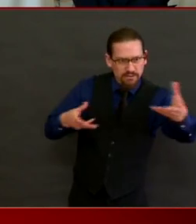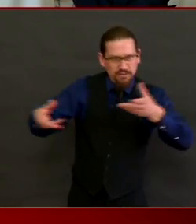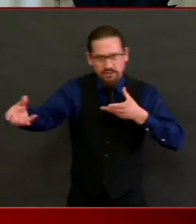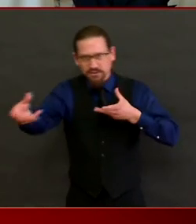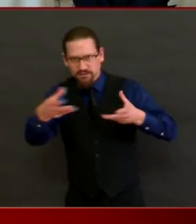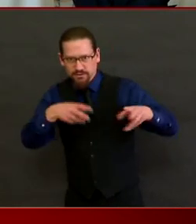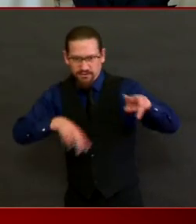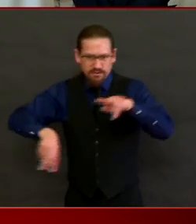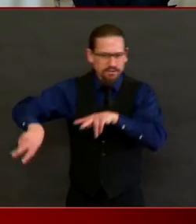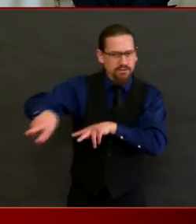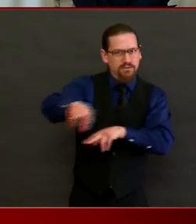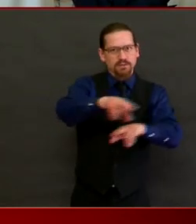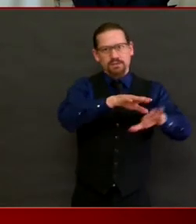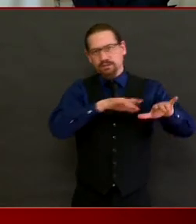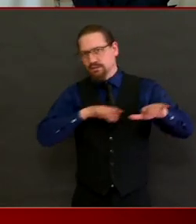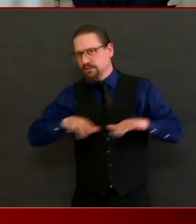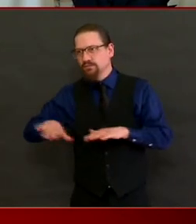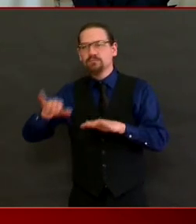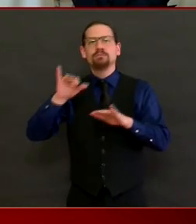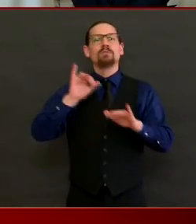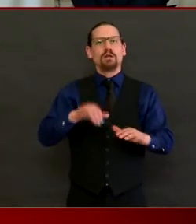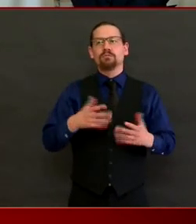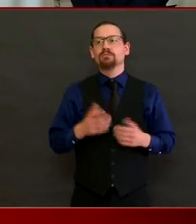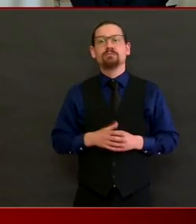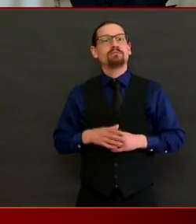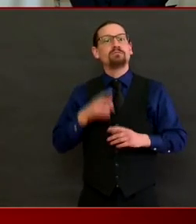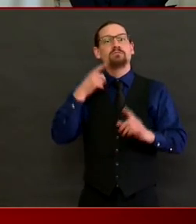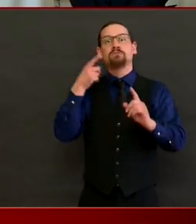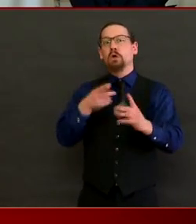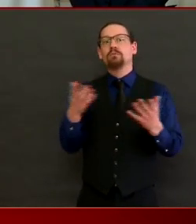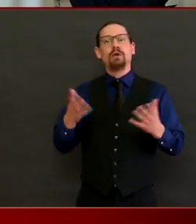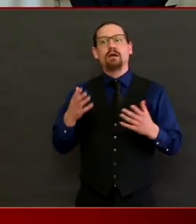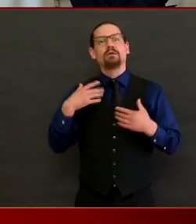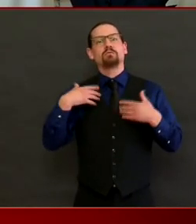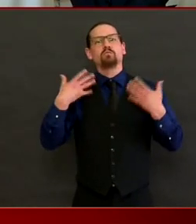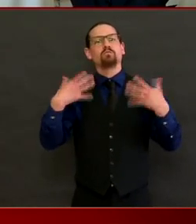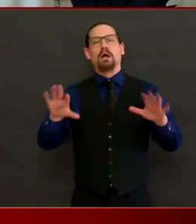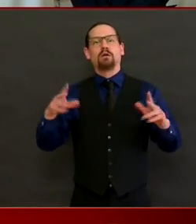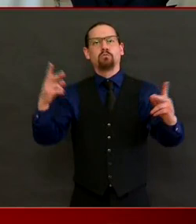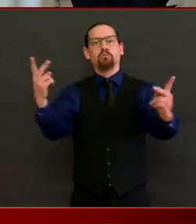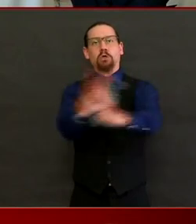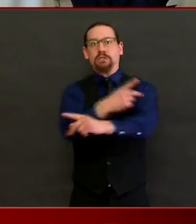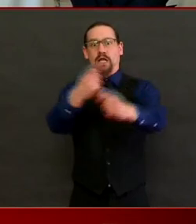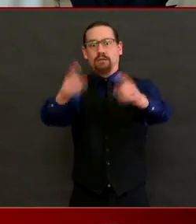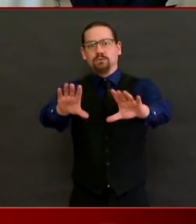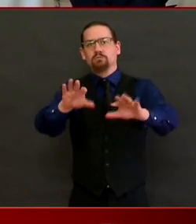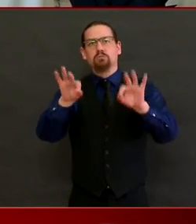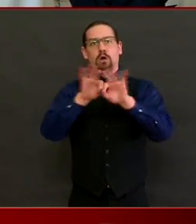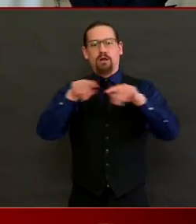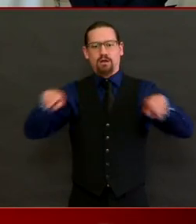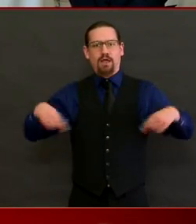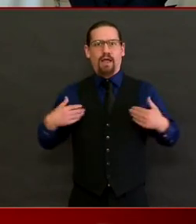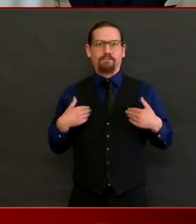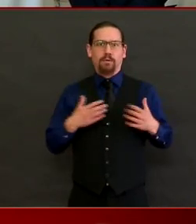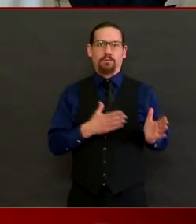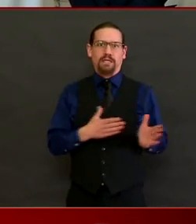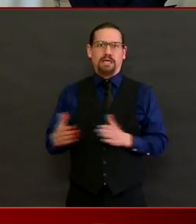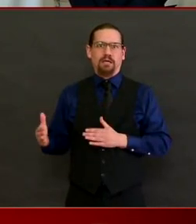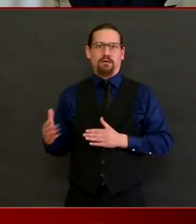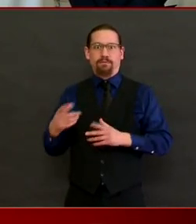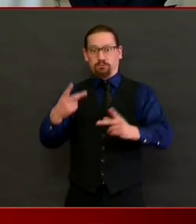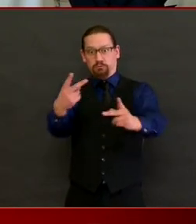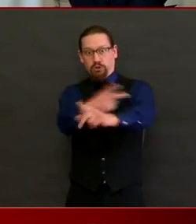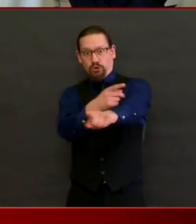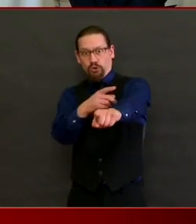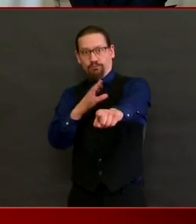worst-case scenario. And in this case, the worst-case scenario is a situation where you have a healthcare system